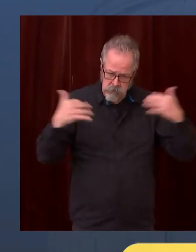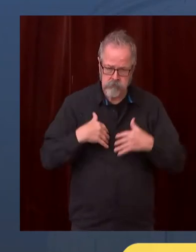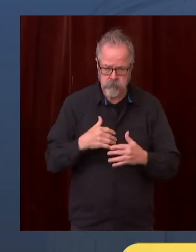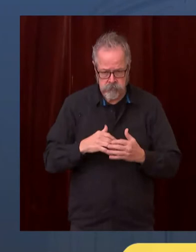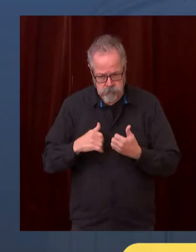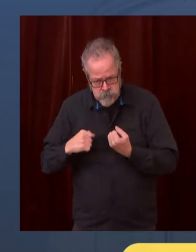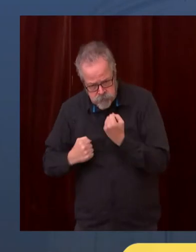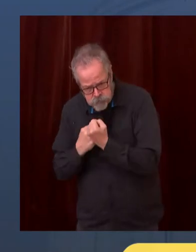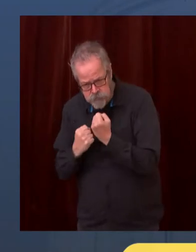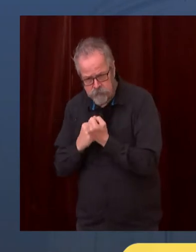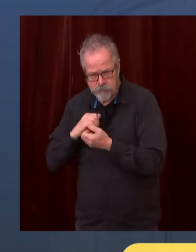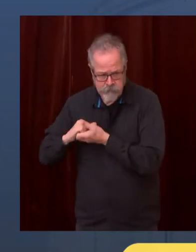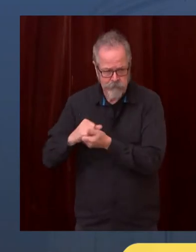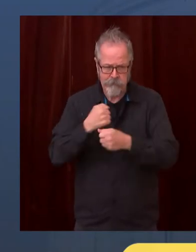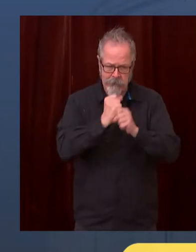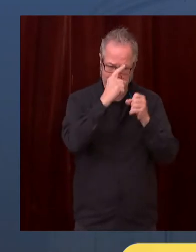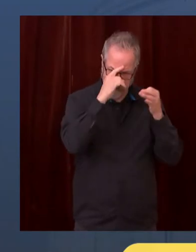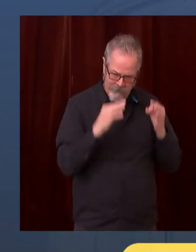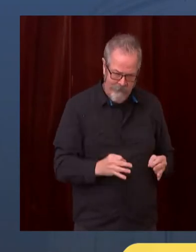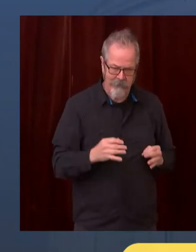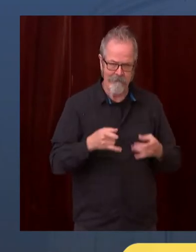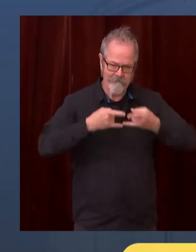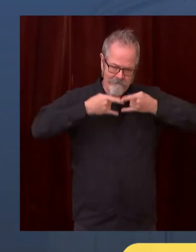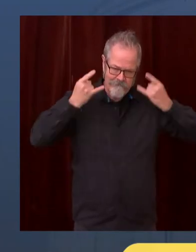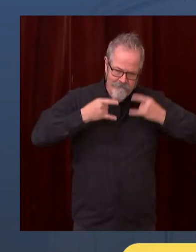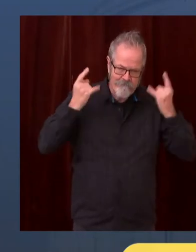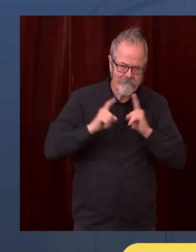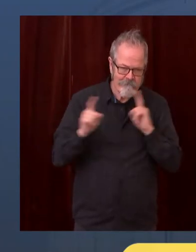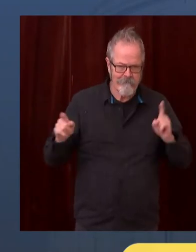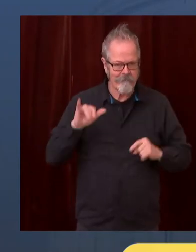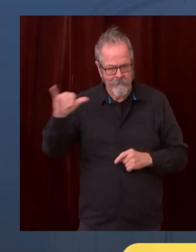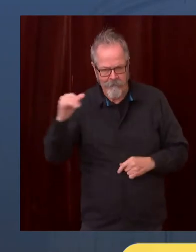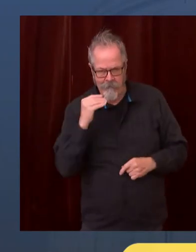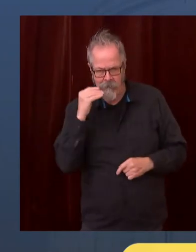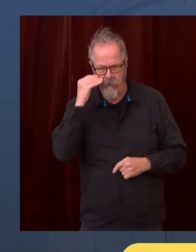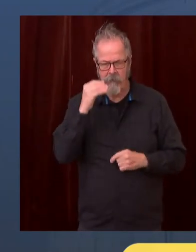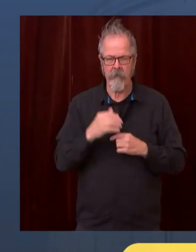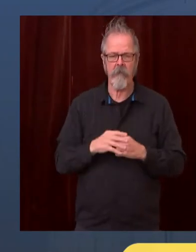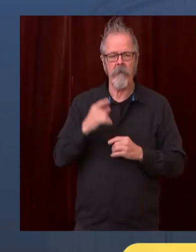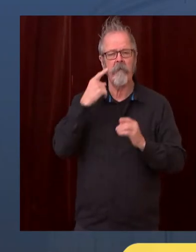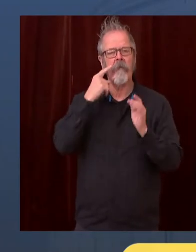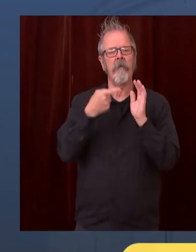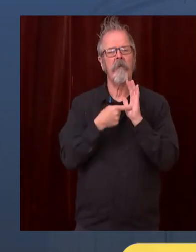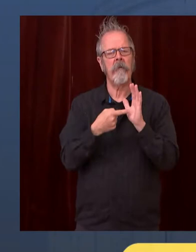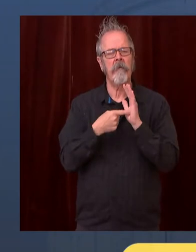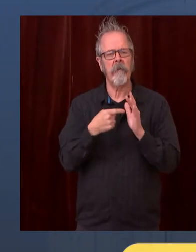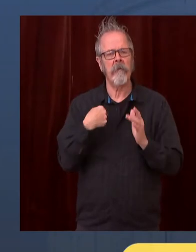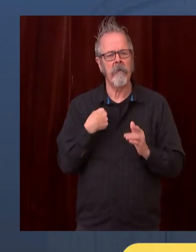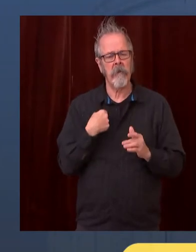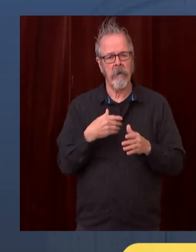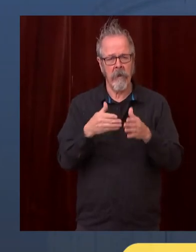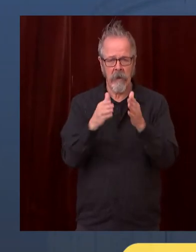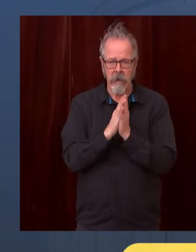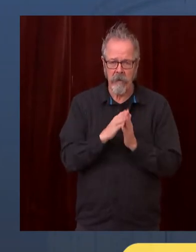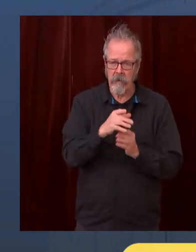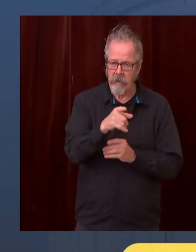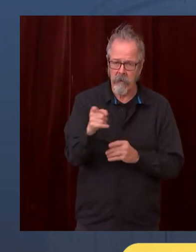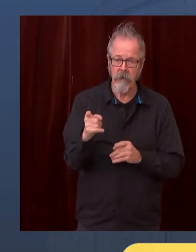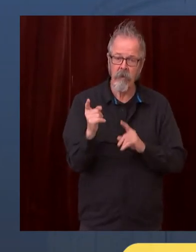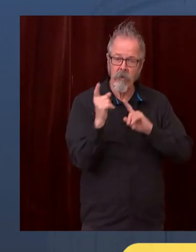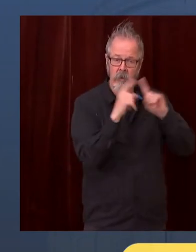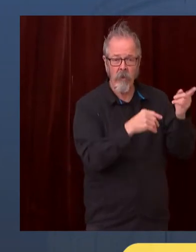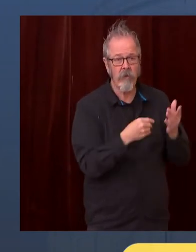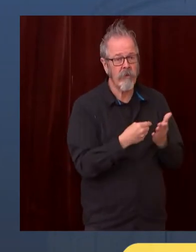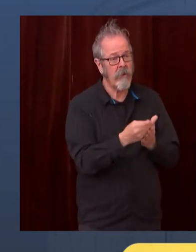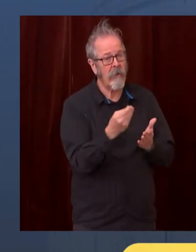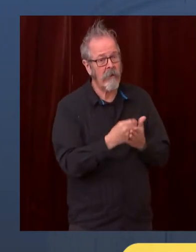can do is to stick to our old shopping habits. This is not a moment to be hoarding. It is not necessary. Our supply chains are very,